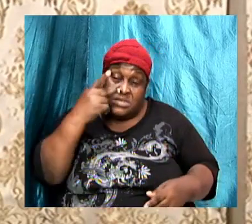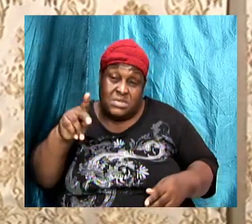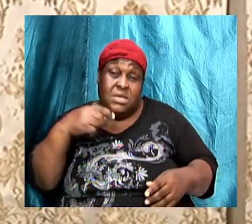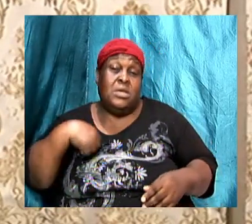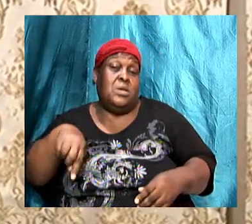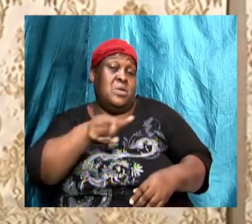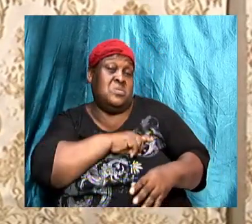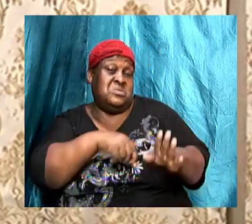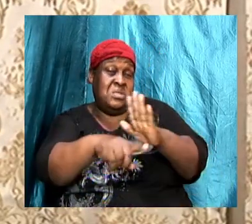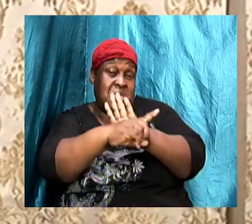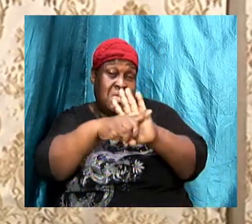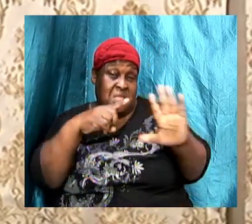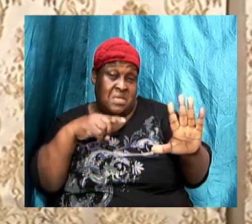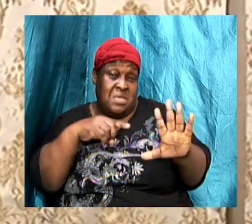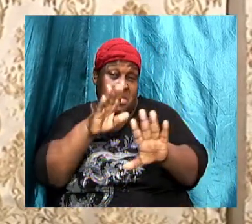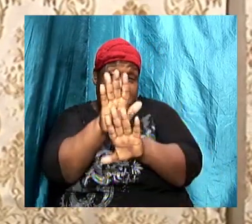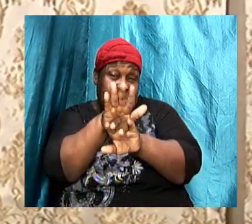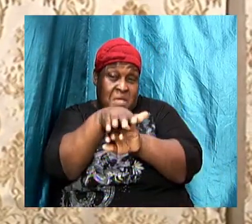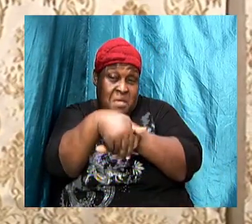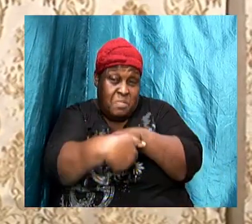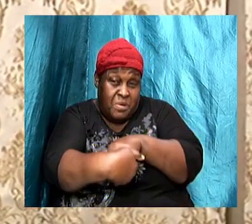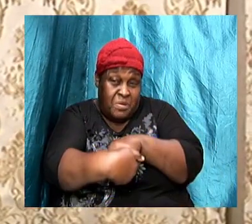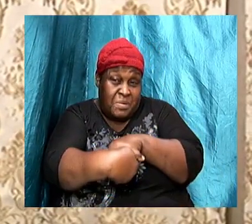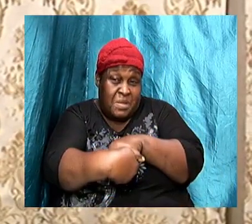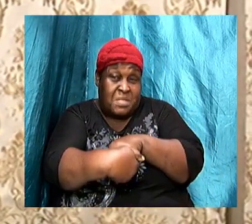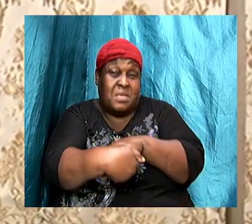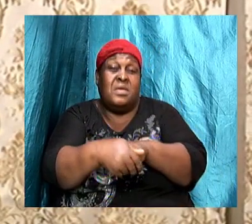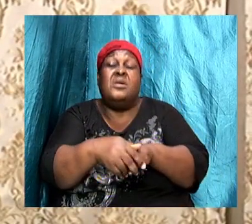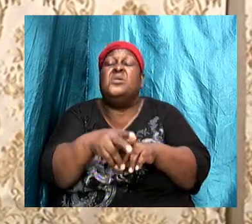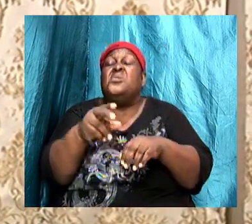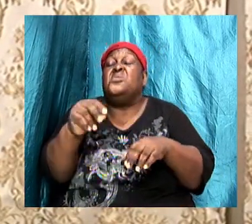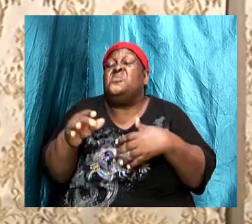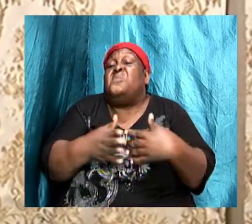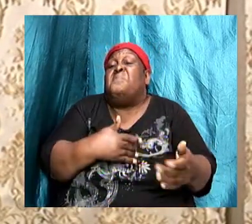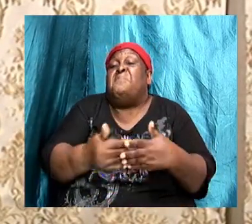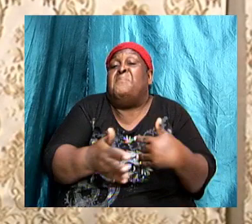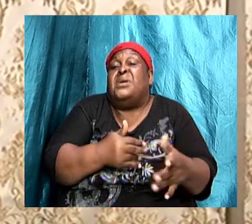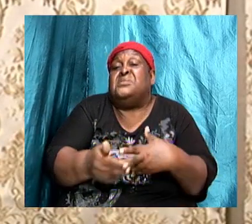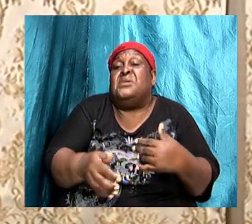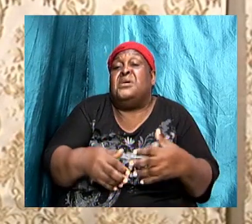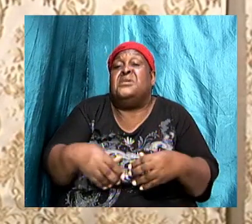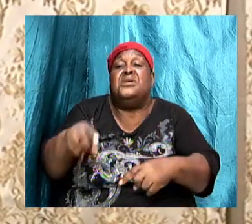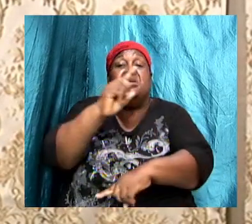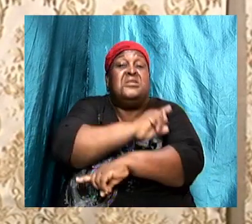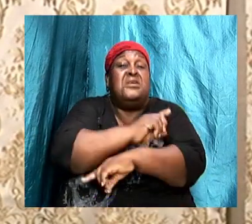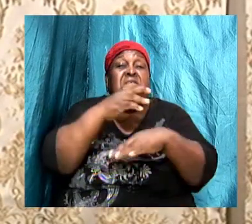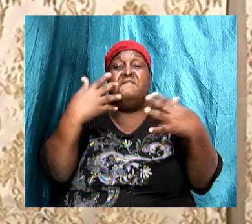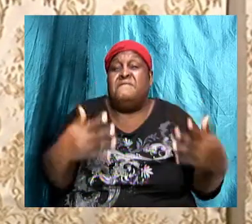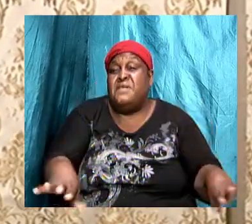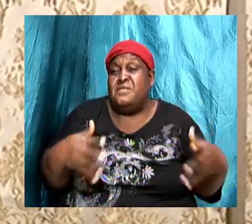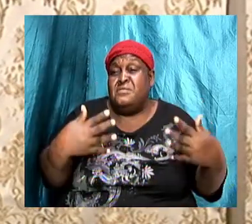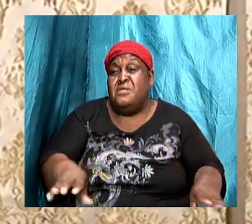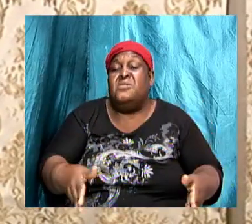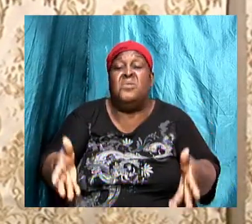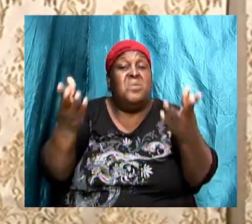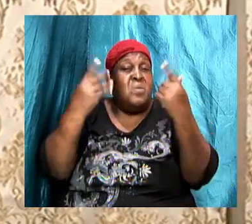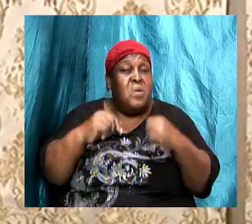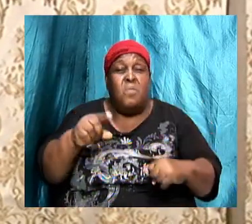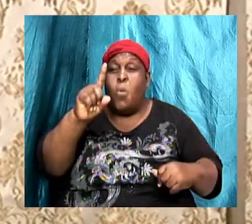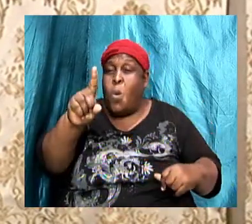you view us as hypocrites, it does not matter. At the end of the day, it is going to come back to one thing.